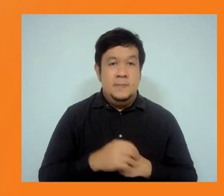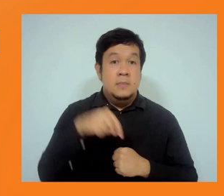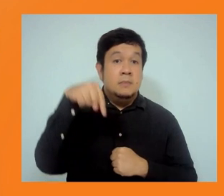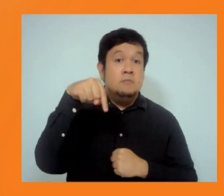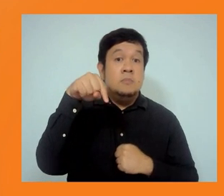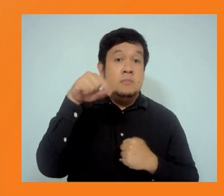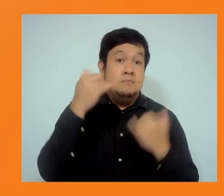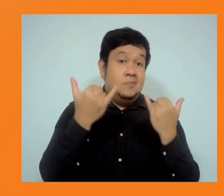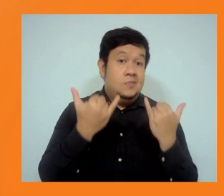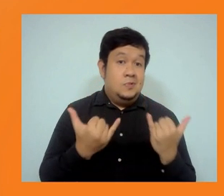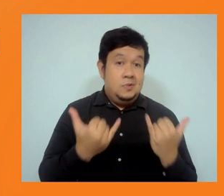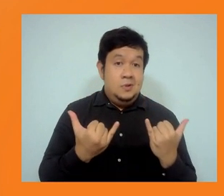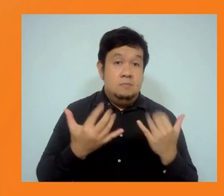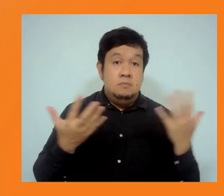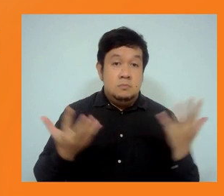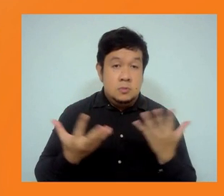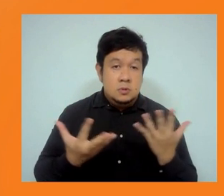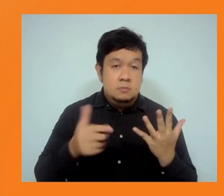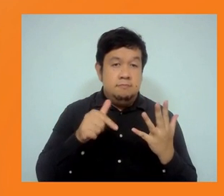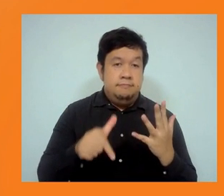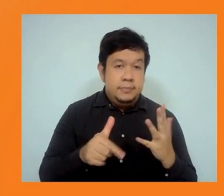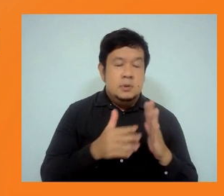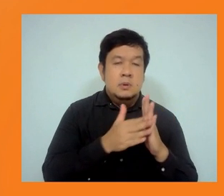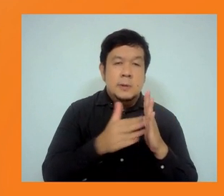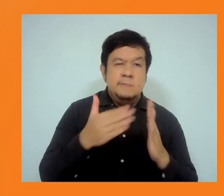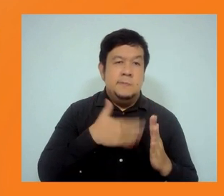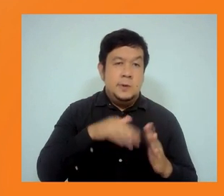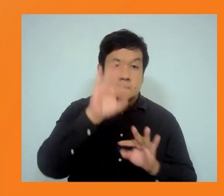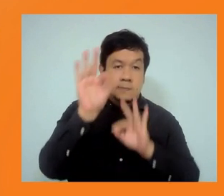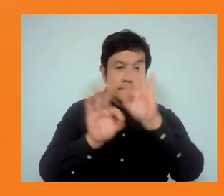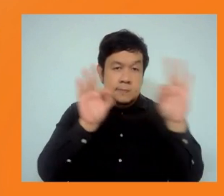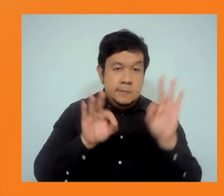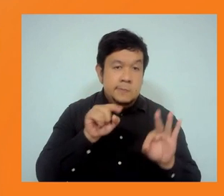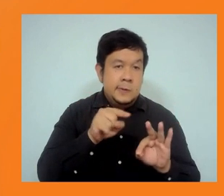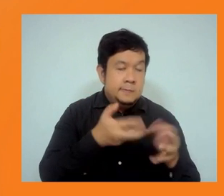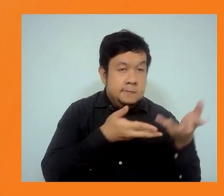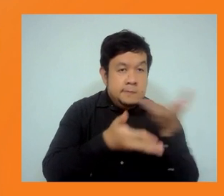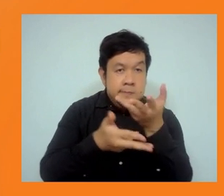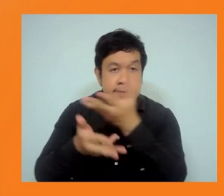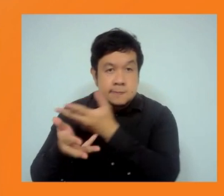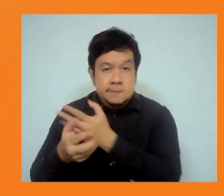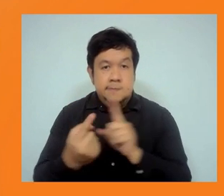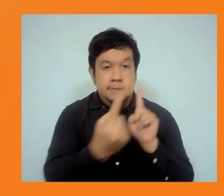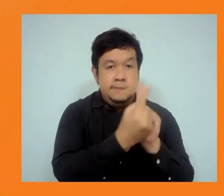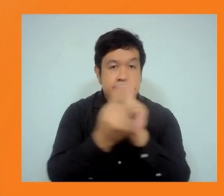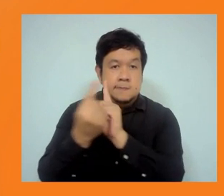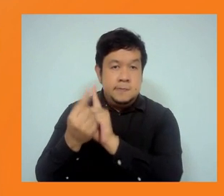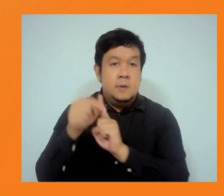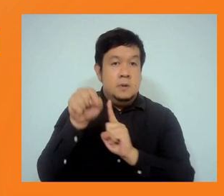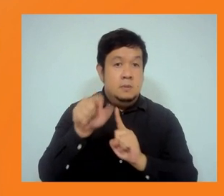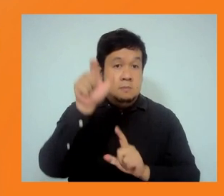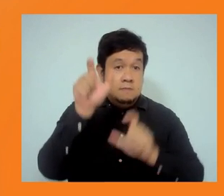series of consultations with affected people. These are people that have been affected by some of our past